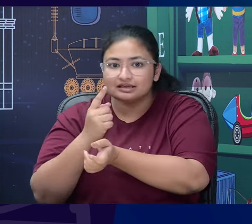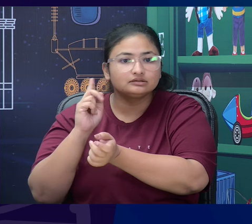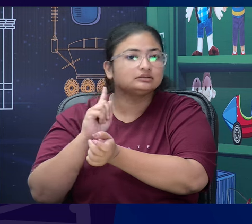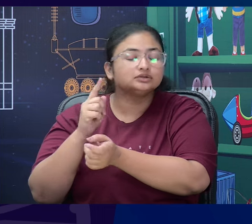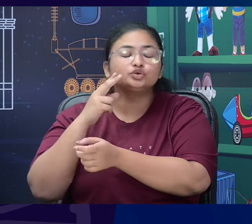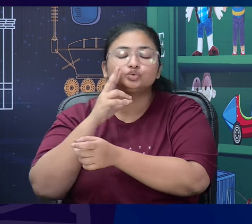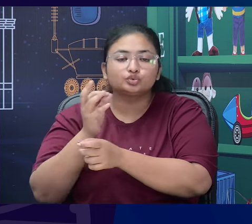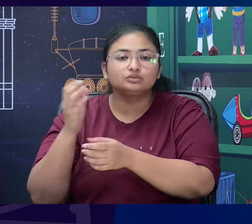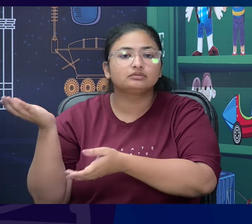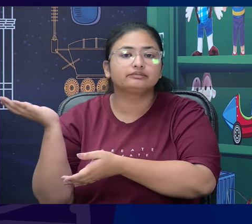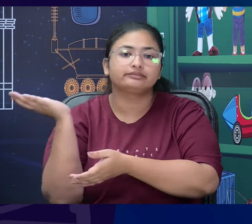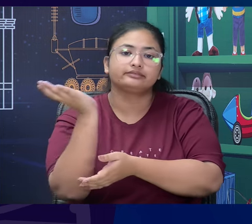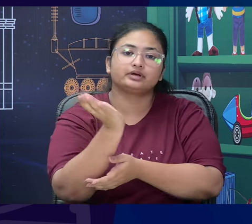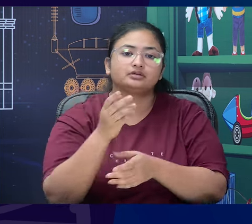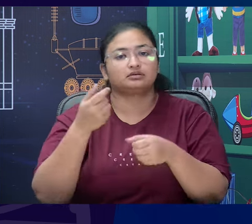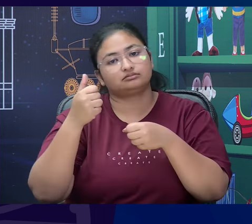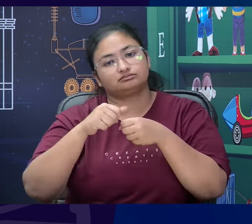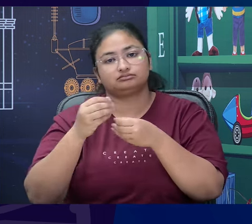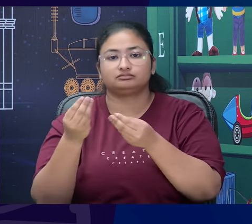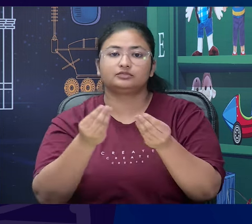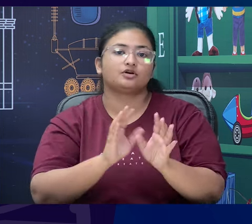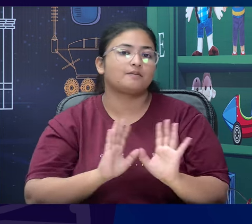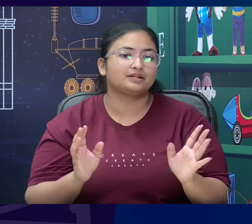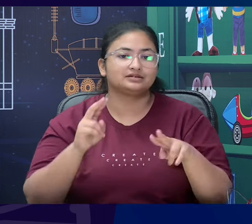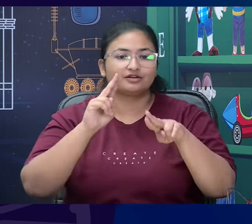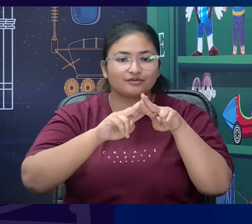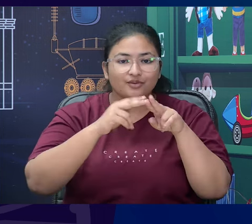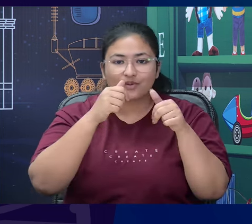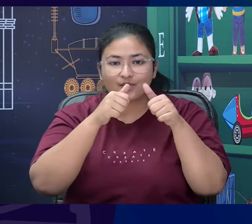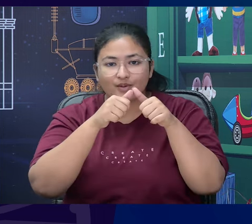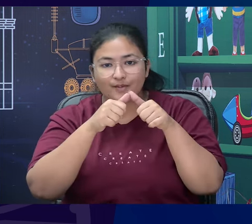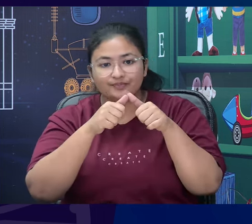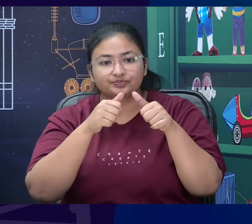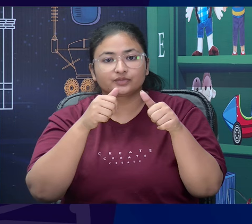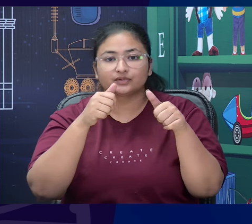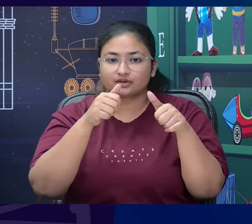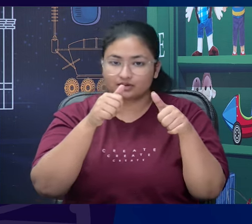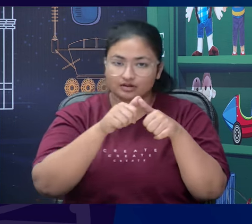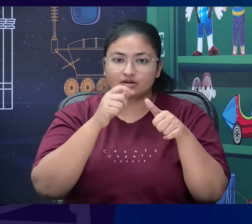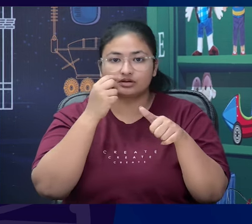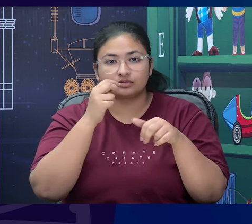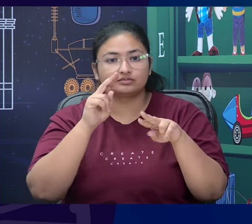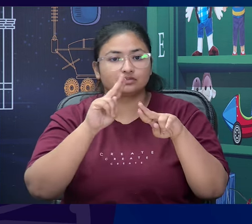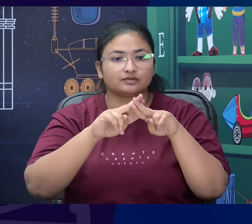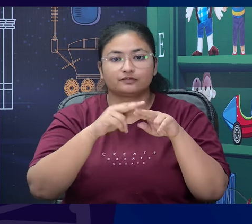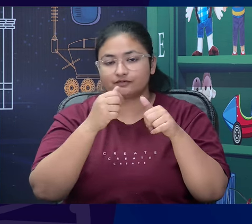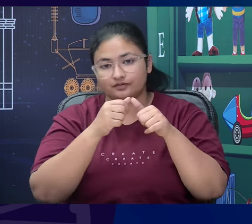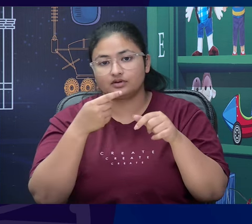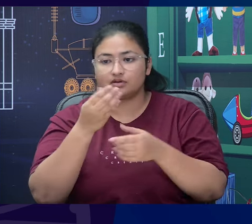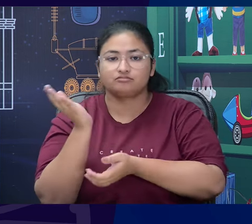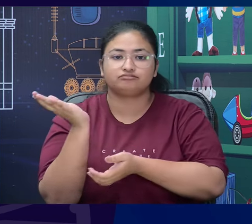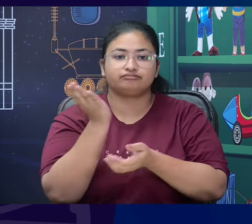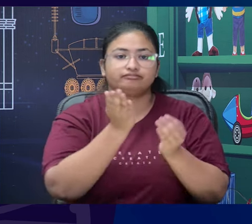who had brought drinks for Ausubal and Max. So, as you can see that the short story is very